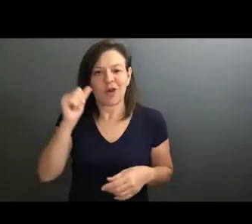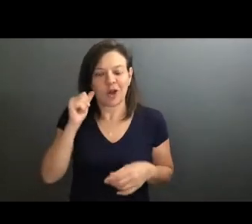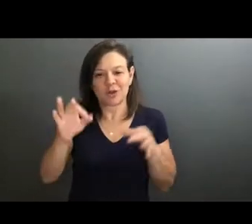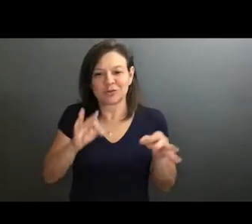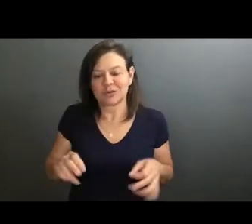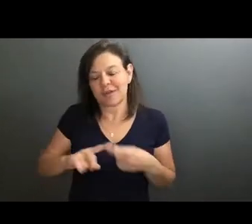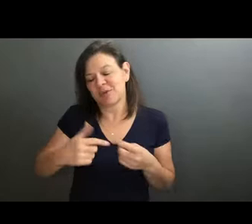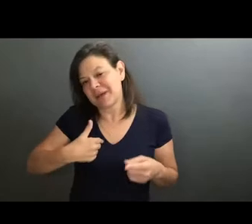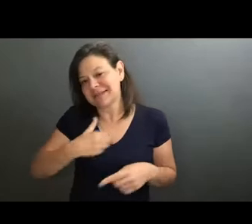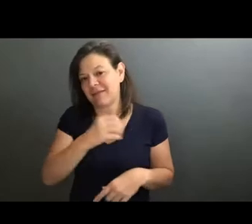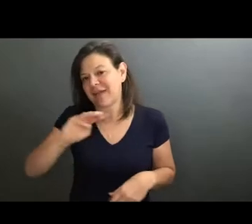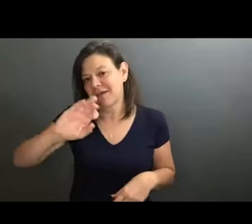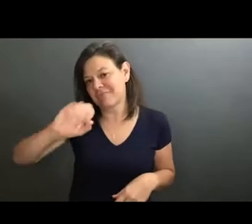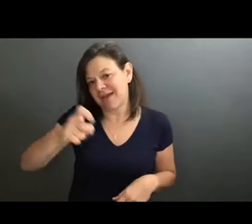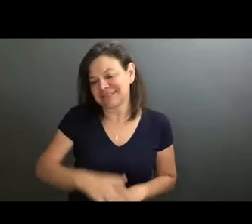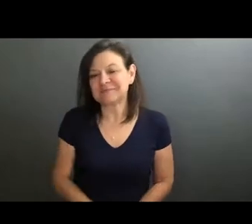myself.